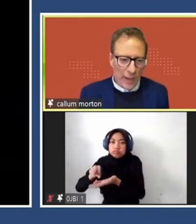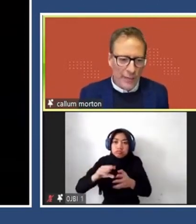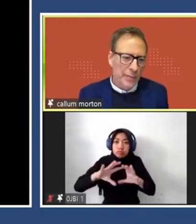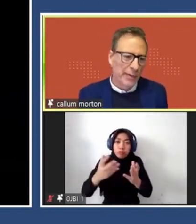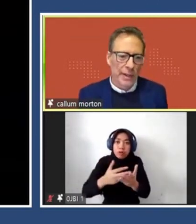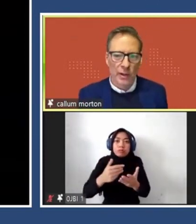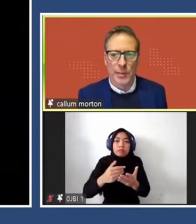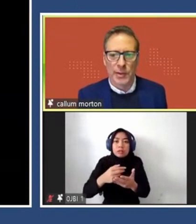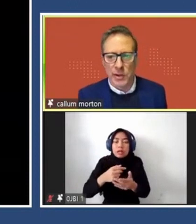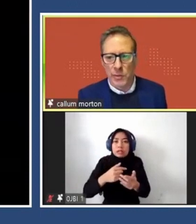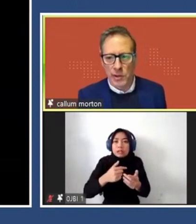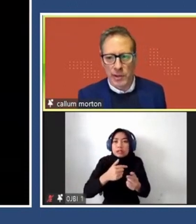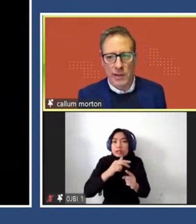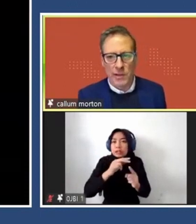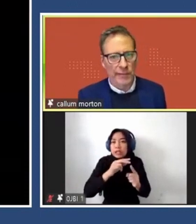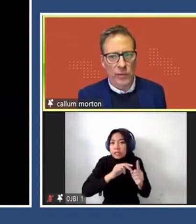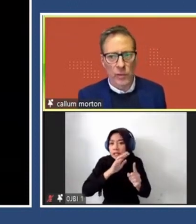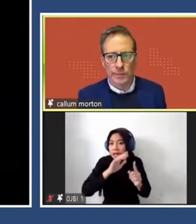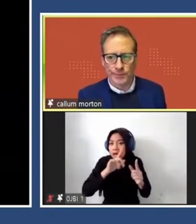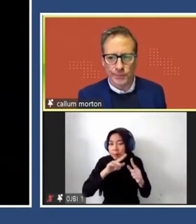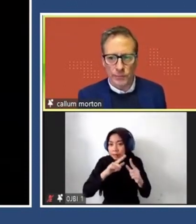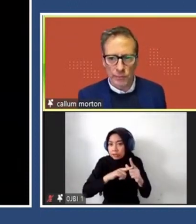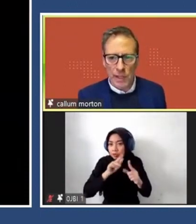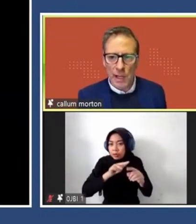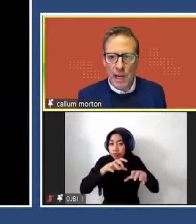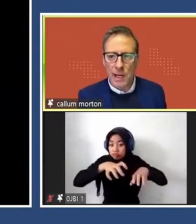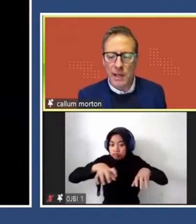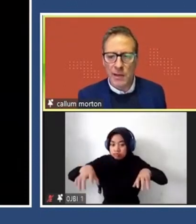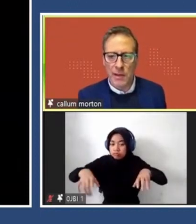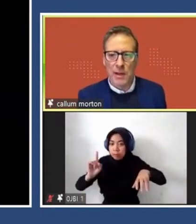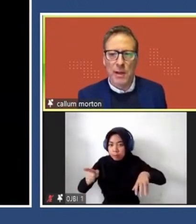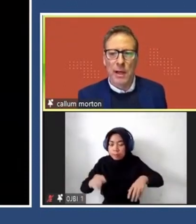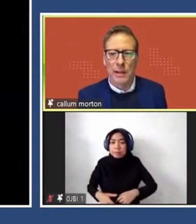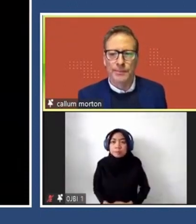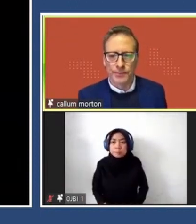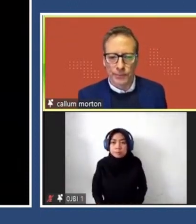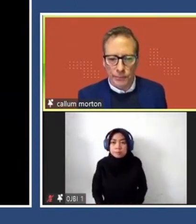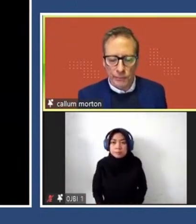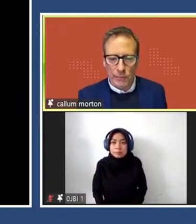They had this Pavilion competition, which is largely for young architects.